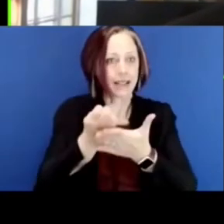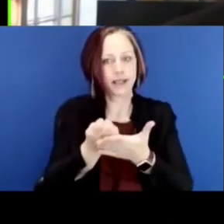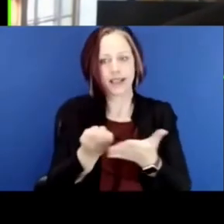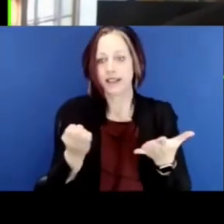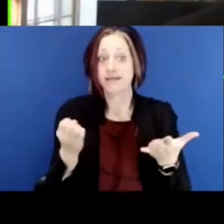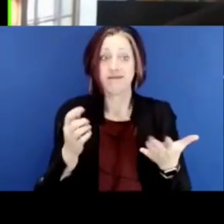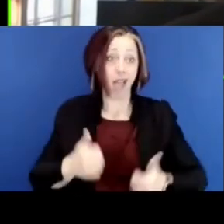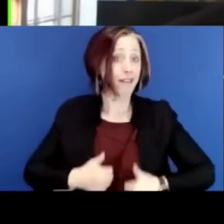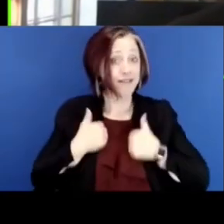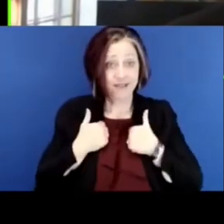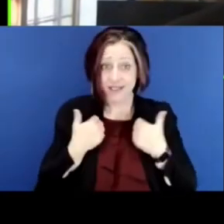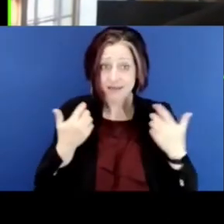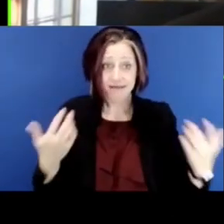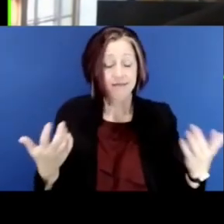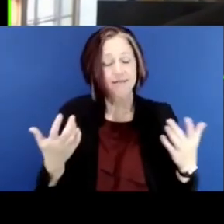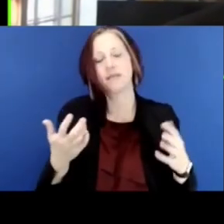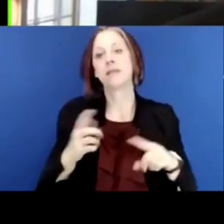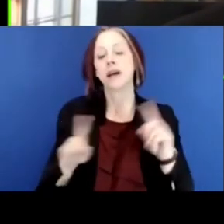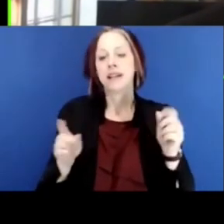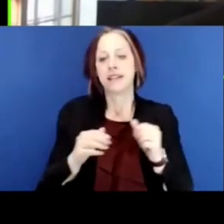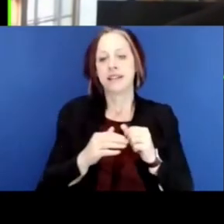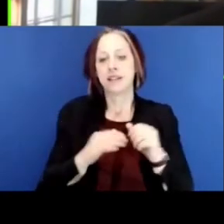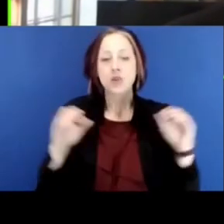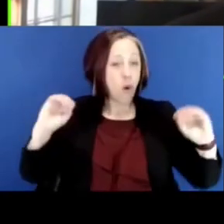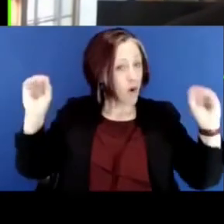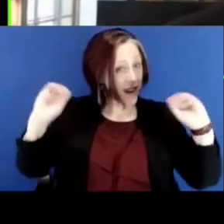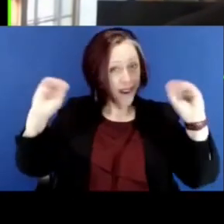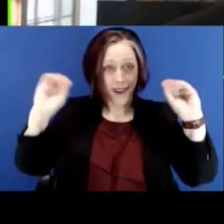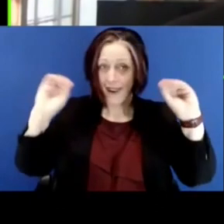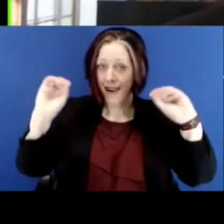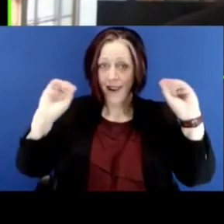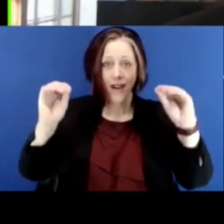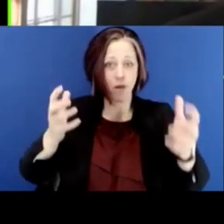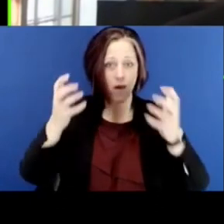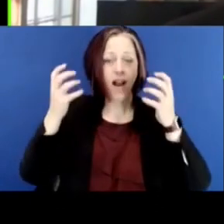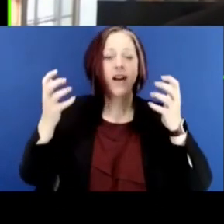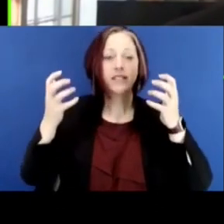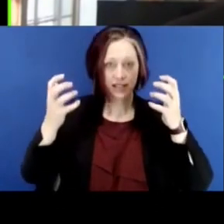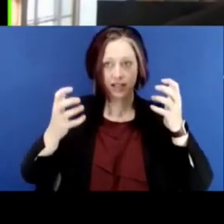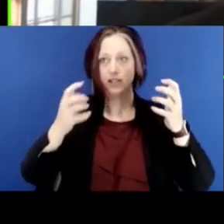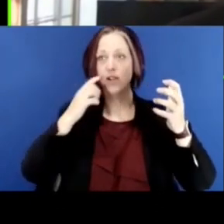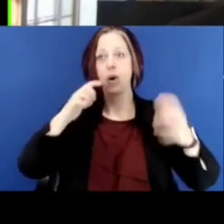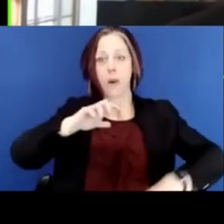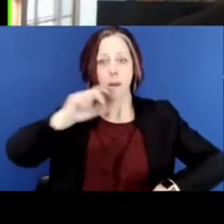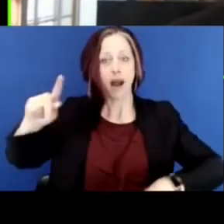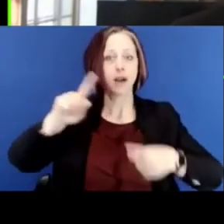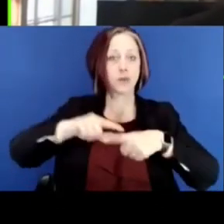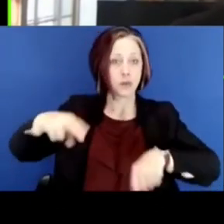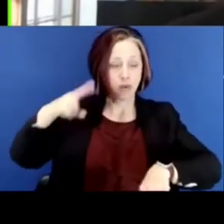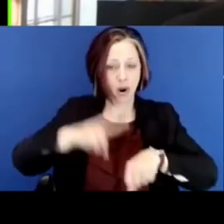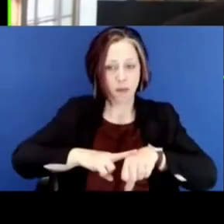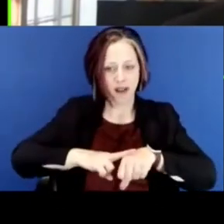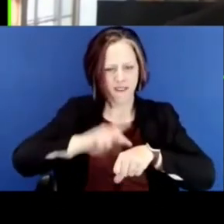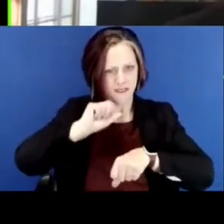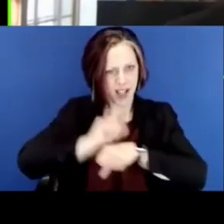in a certain kind of way, but nobody wants to just go back to normal. In fact, I